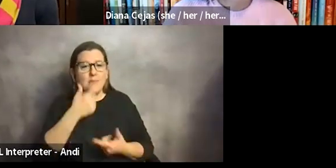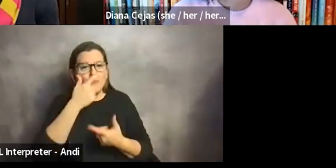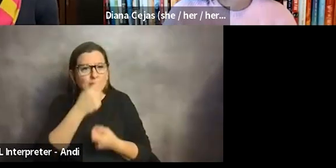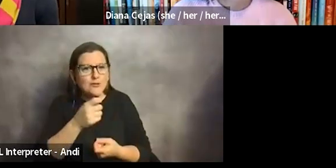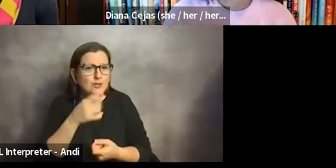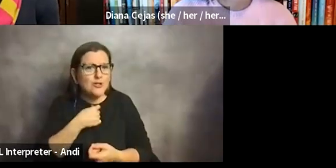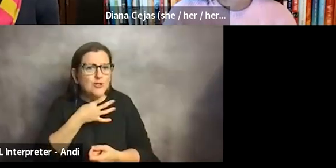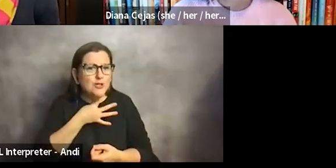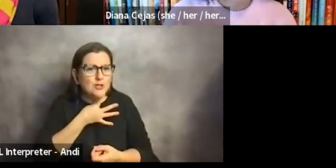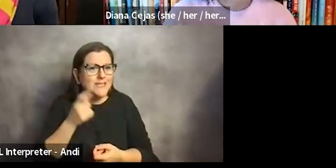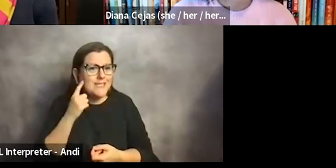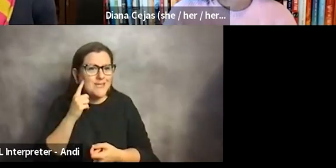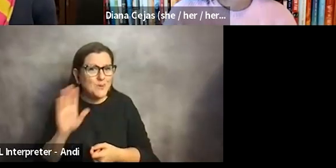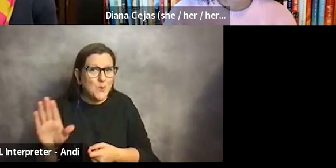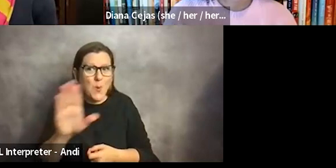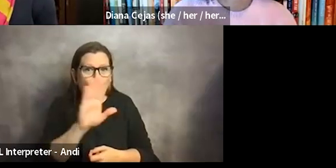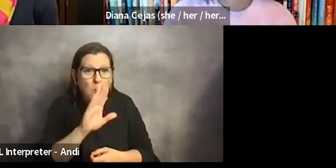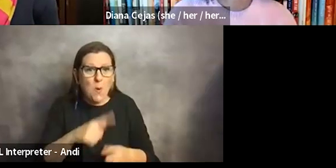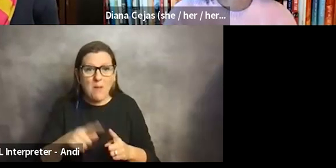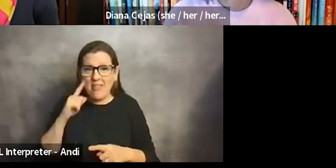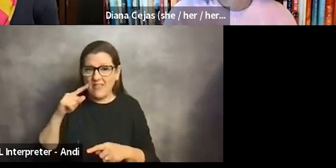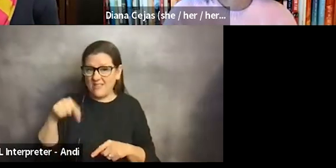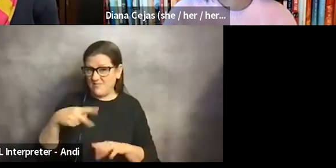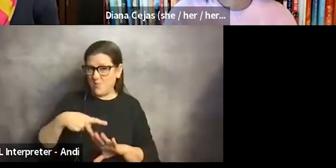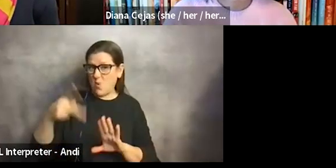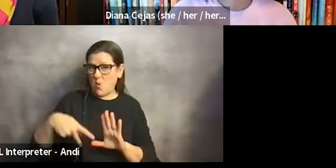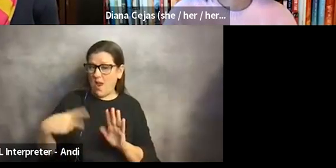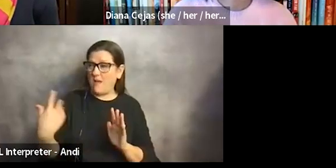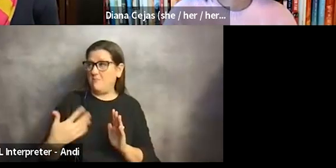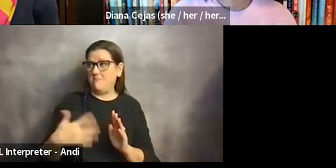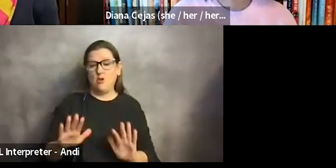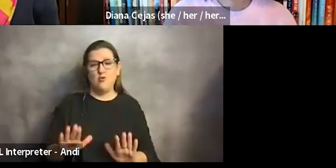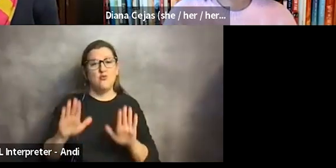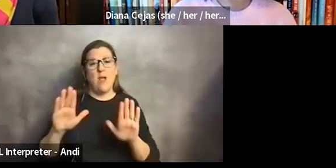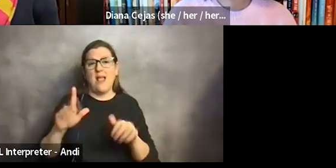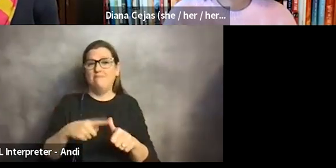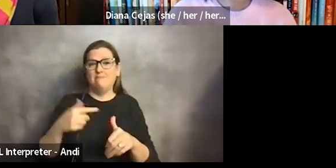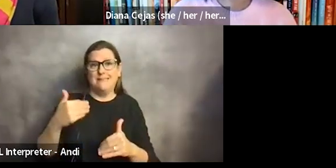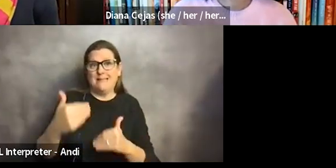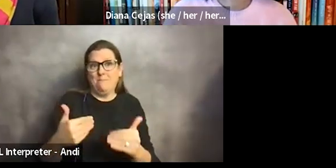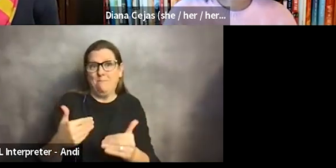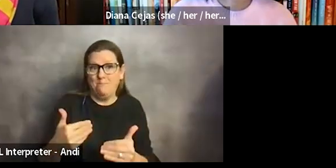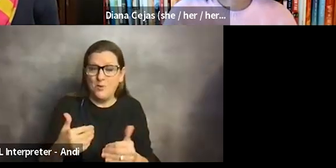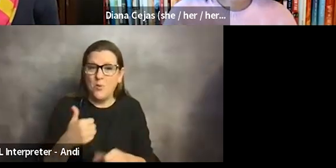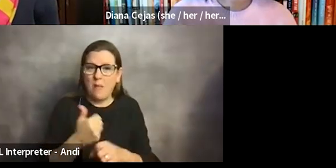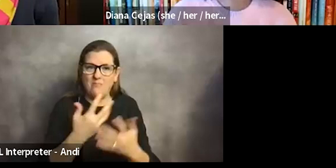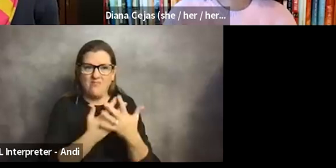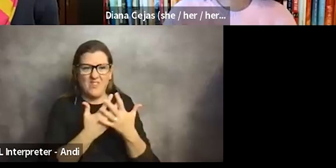what others might have, but I think our program is a great step in helping filter some of that advice.